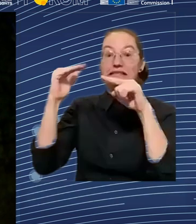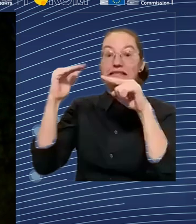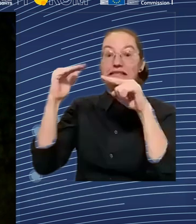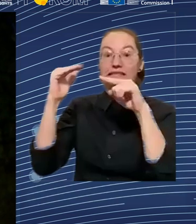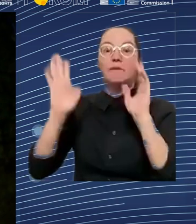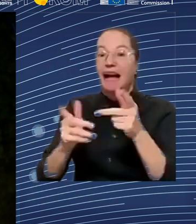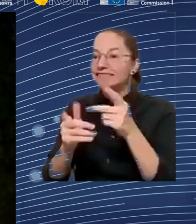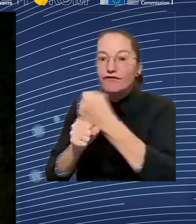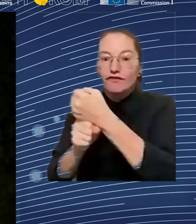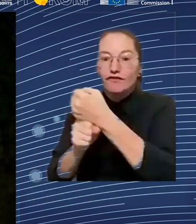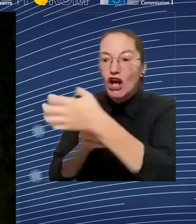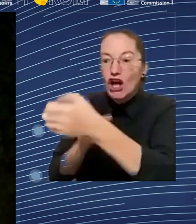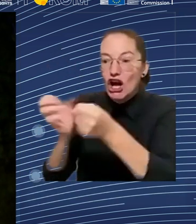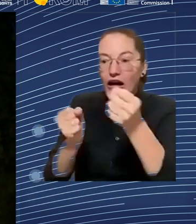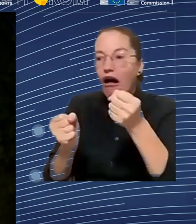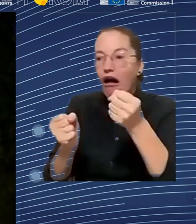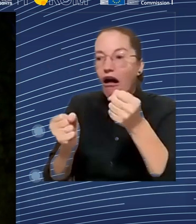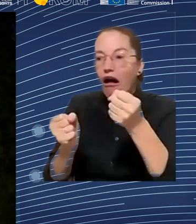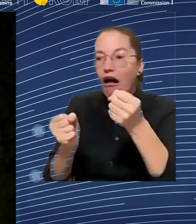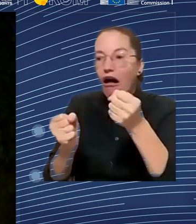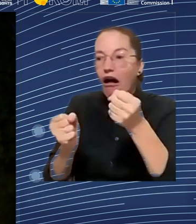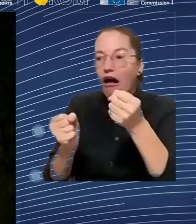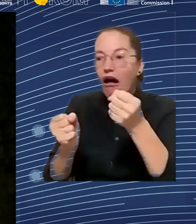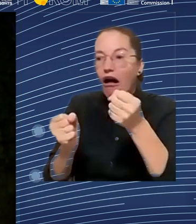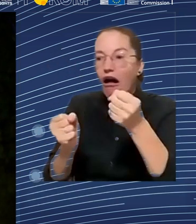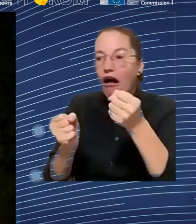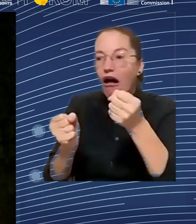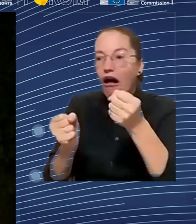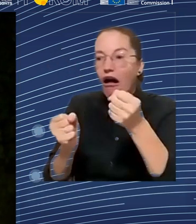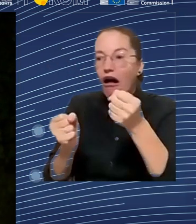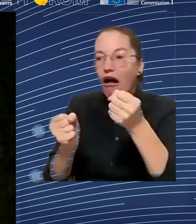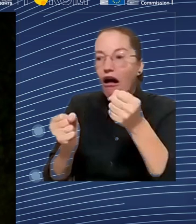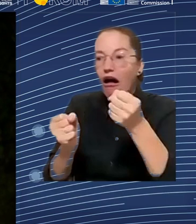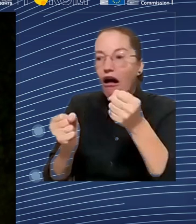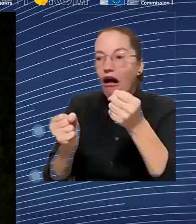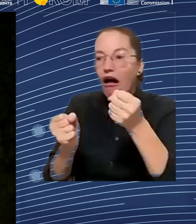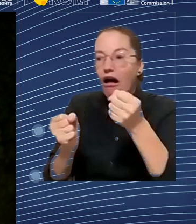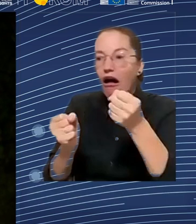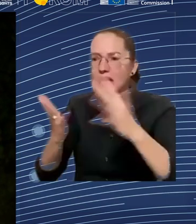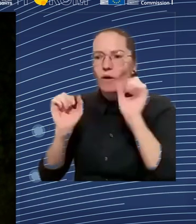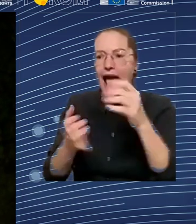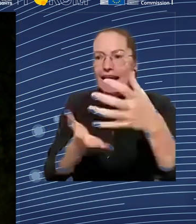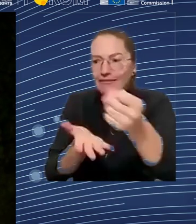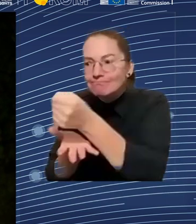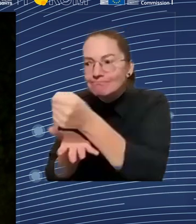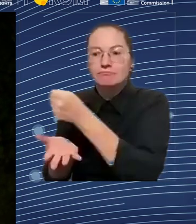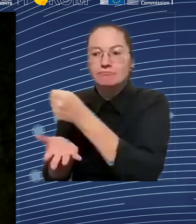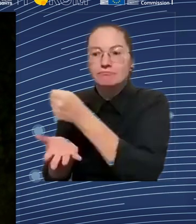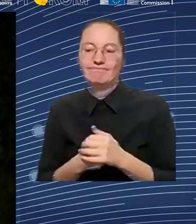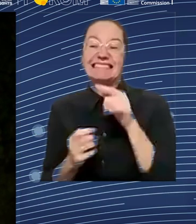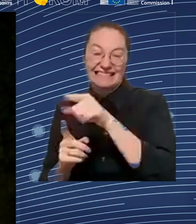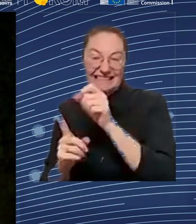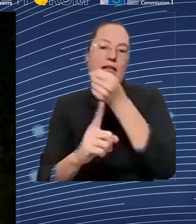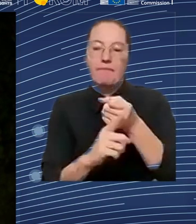think is a very important tool every year to provide good analysis of labor market dynamics. But the focus on labor and skill